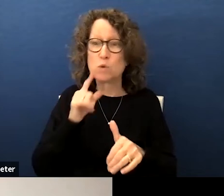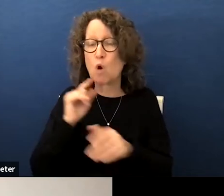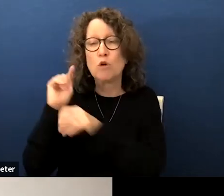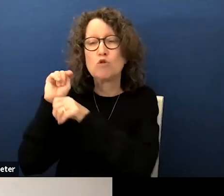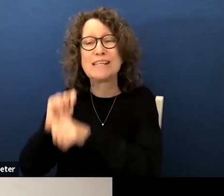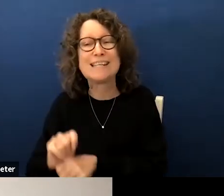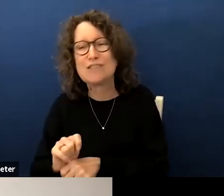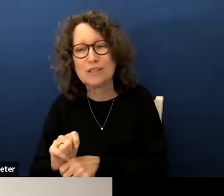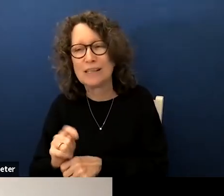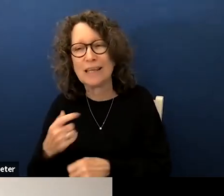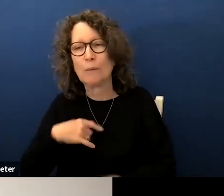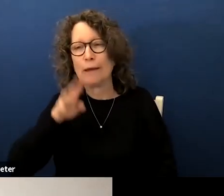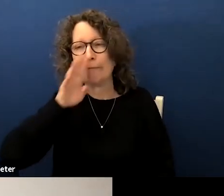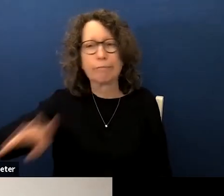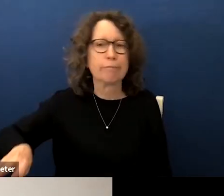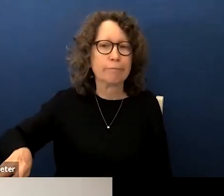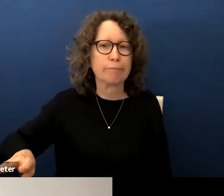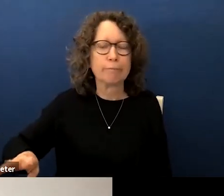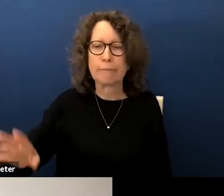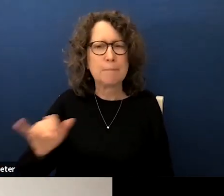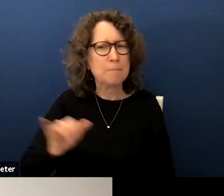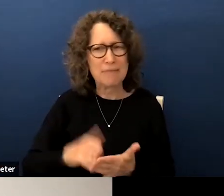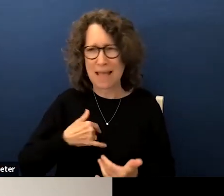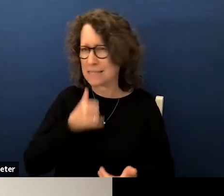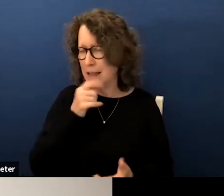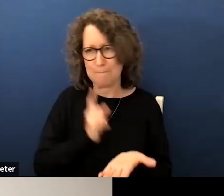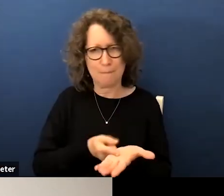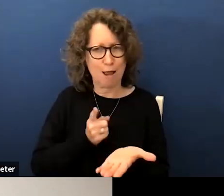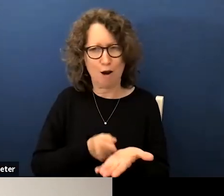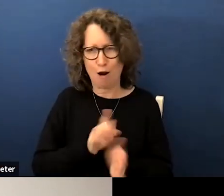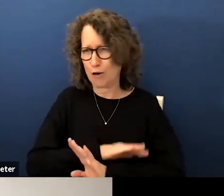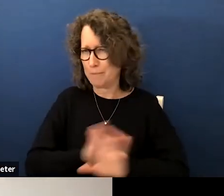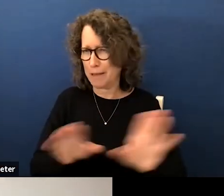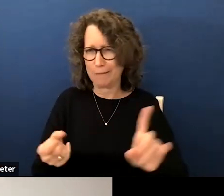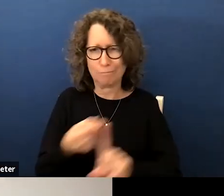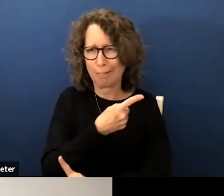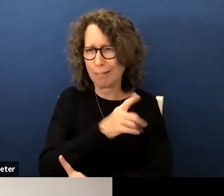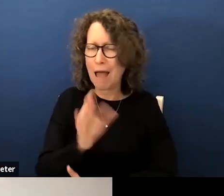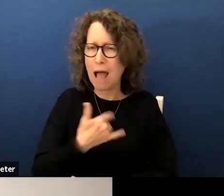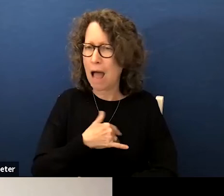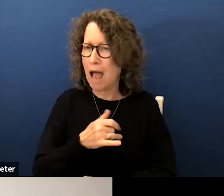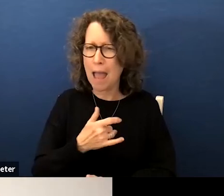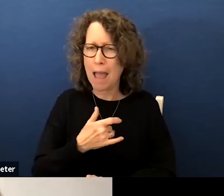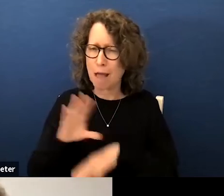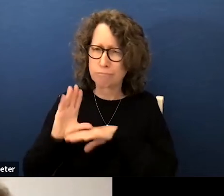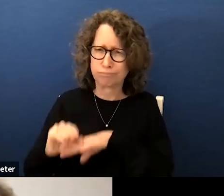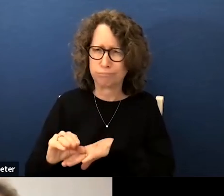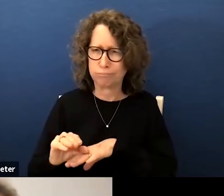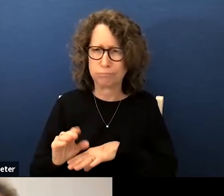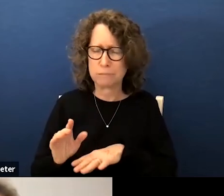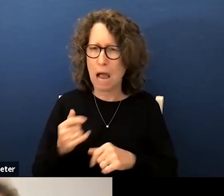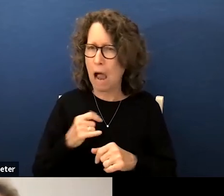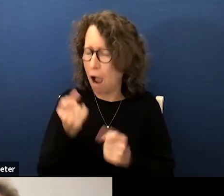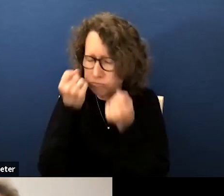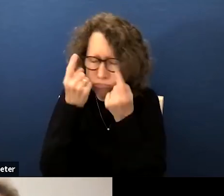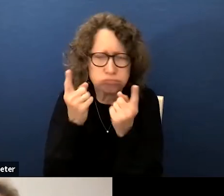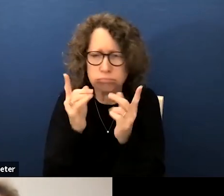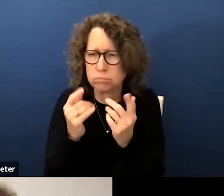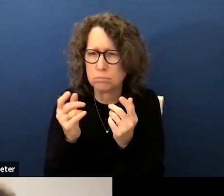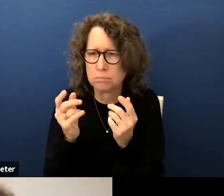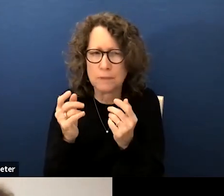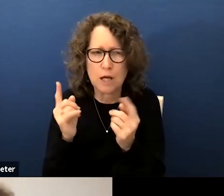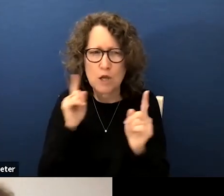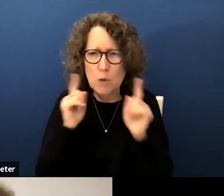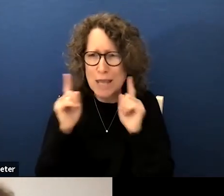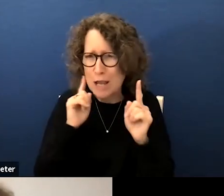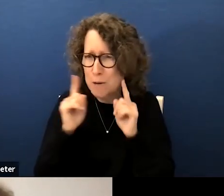do we don't do that but that's not what my argument at all i am not disagreeing to how the importance of i truly understand you hear me always